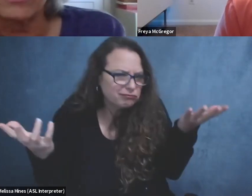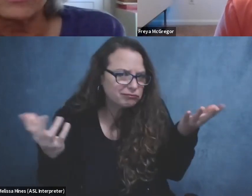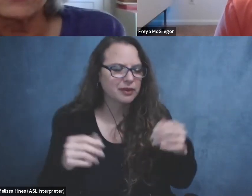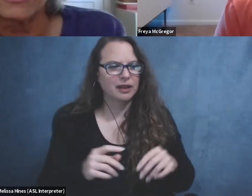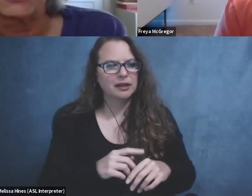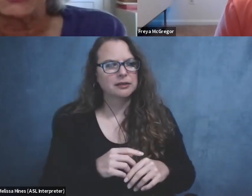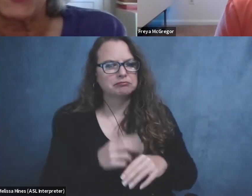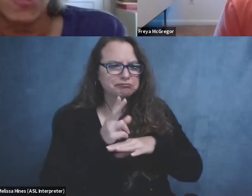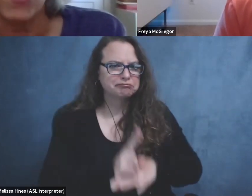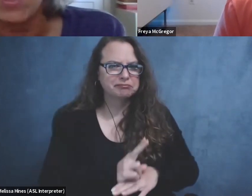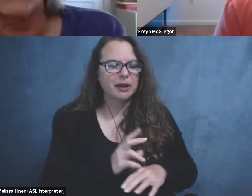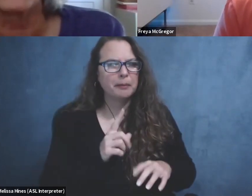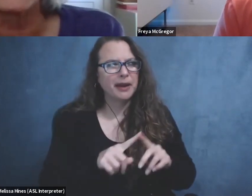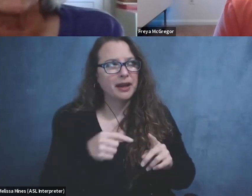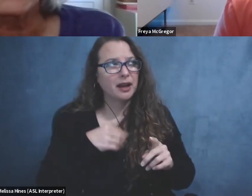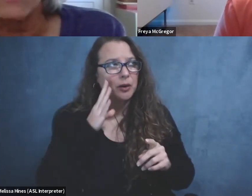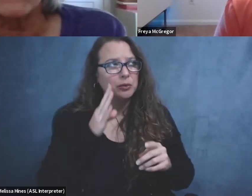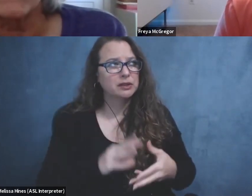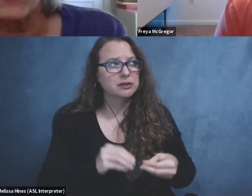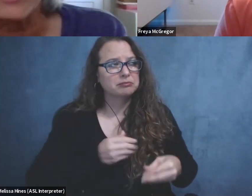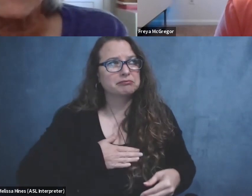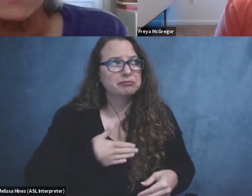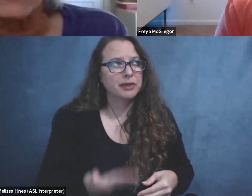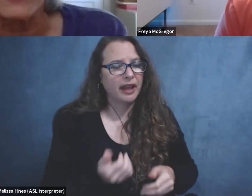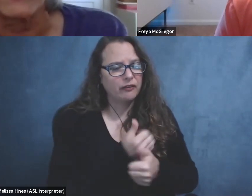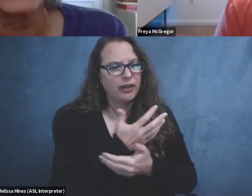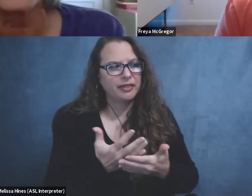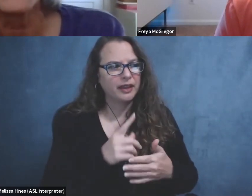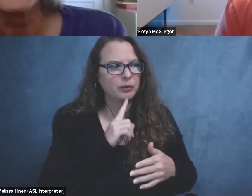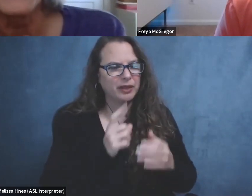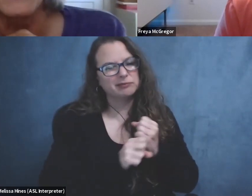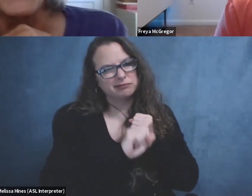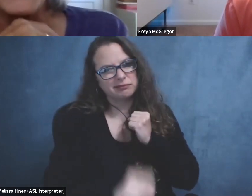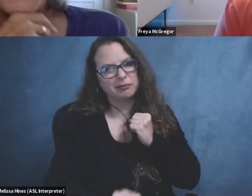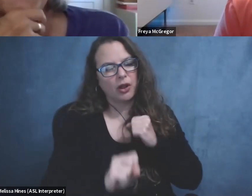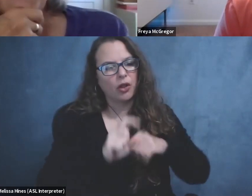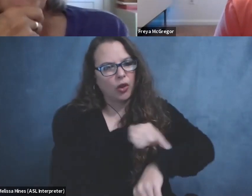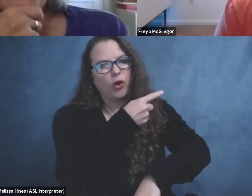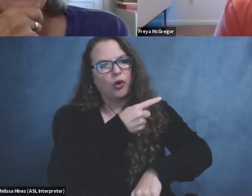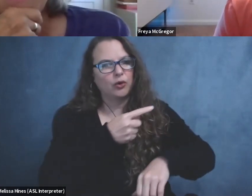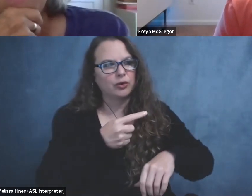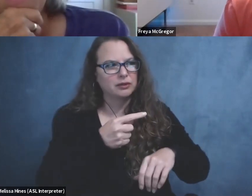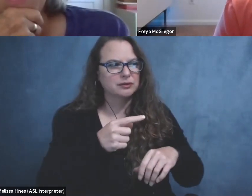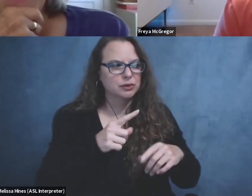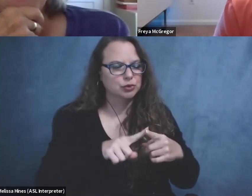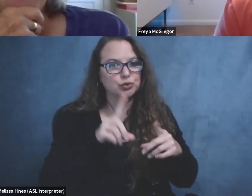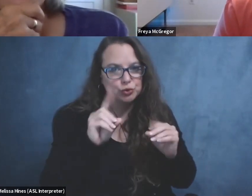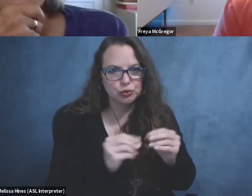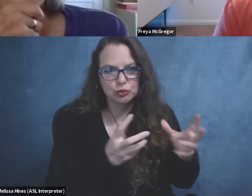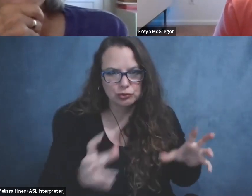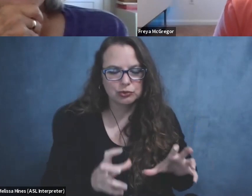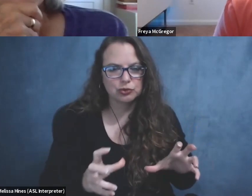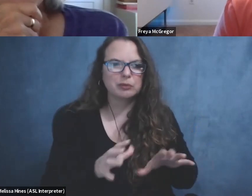bit longer to do, although I wouldn't admit that for 47 years. And, um, I